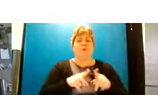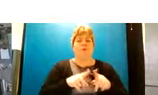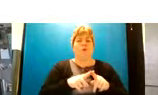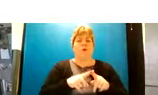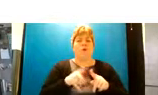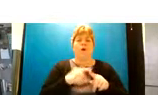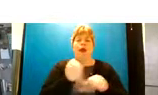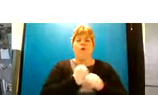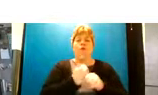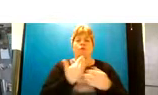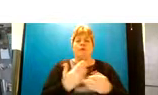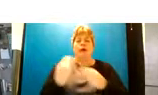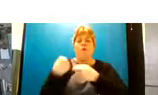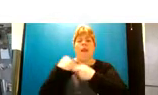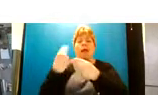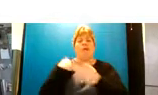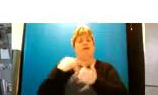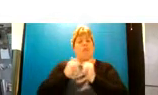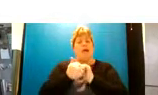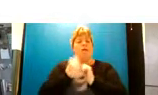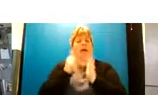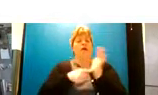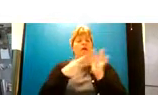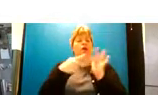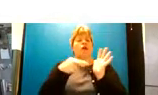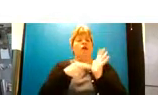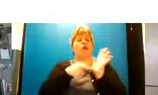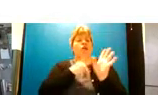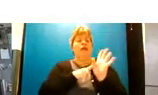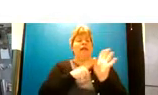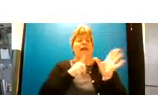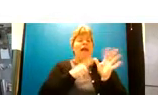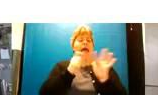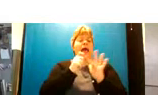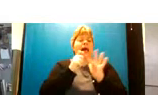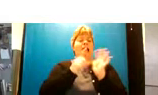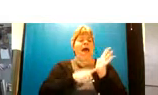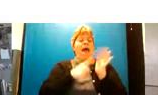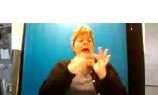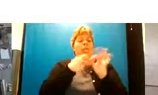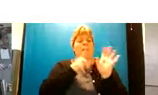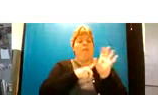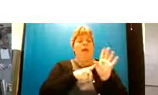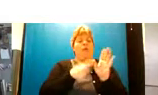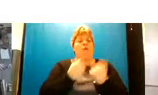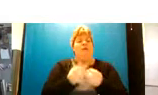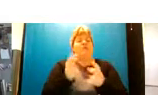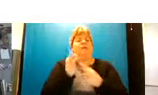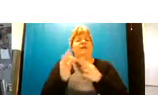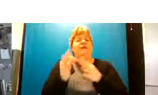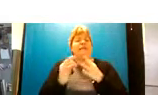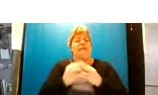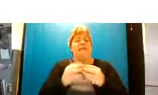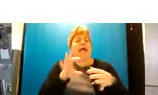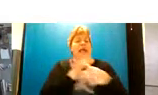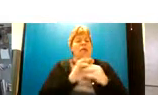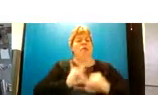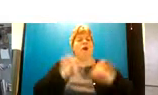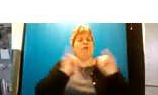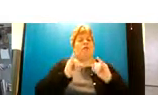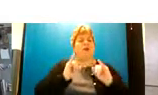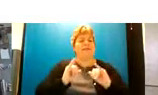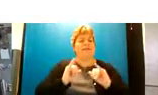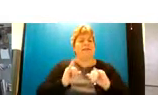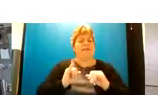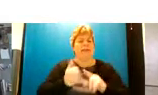i will do now is hand over to my colleague jenny appleby who's going to go into detail around the crisis support services that we have in place and the work